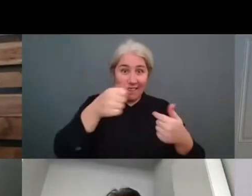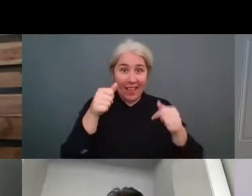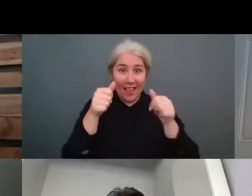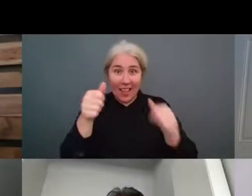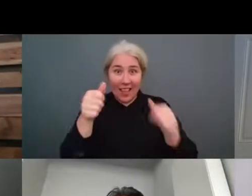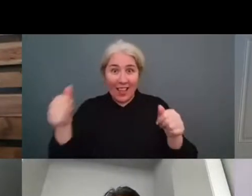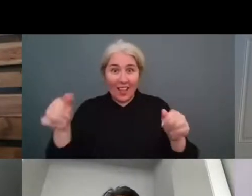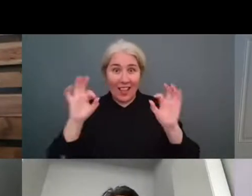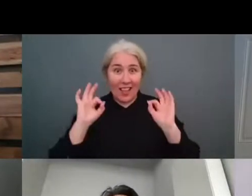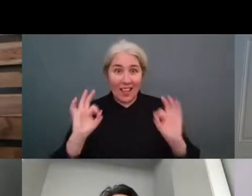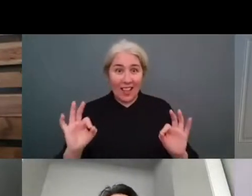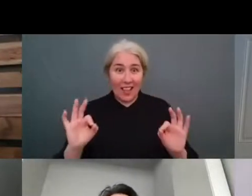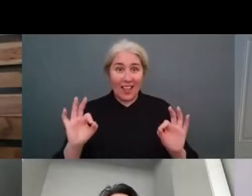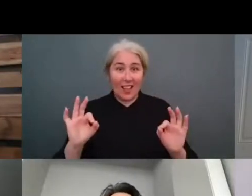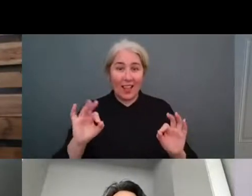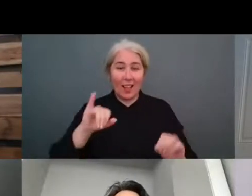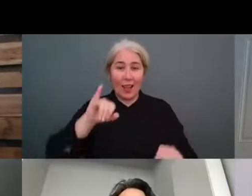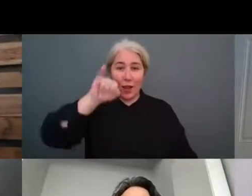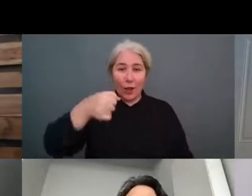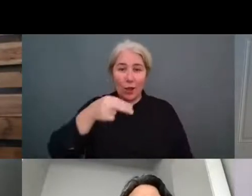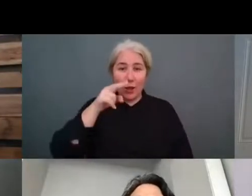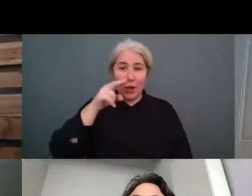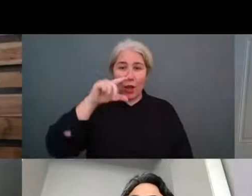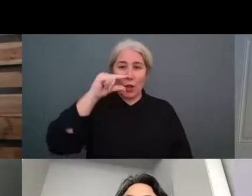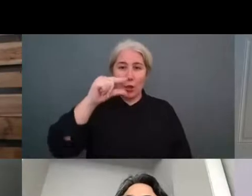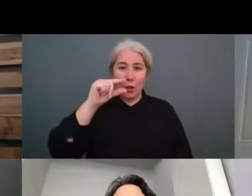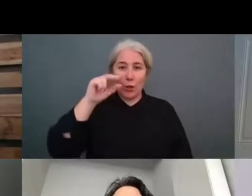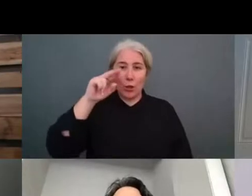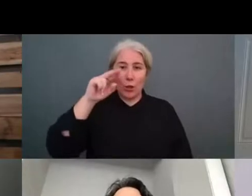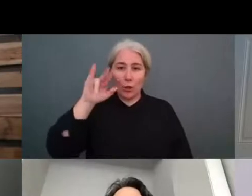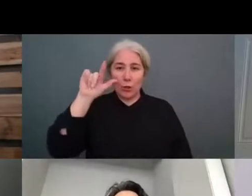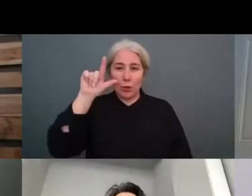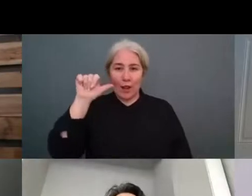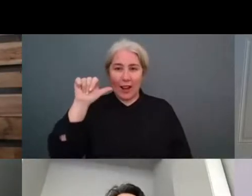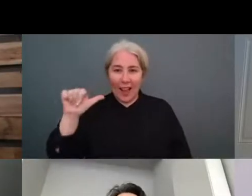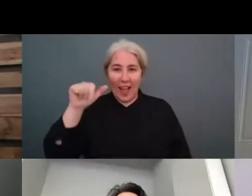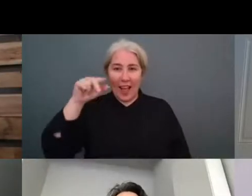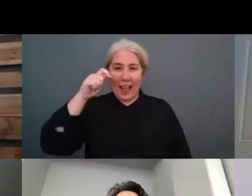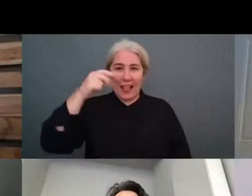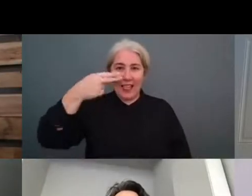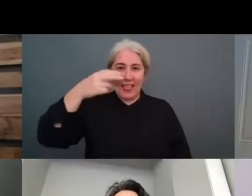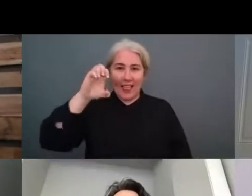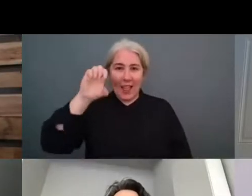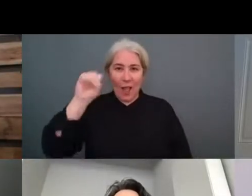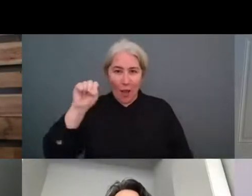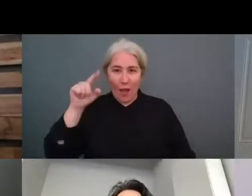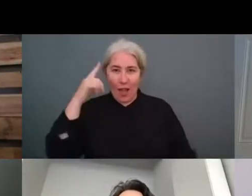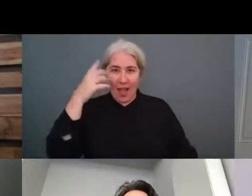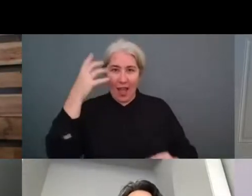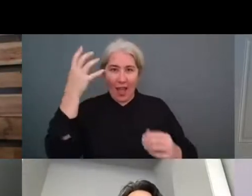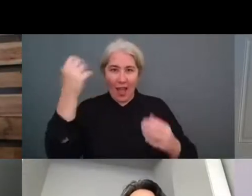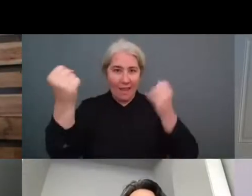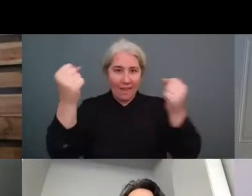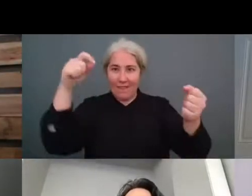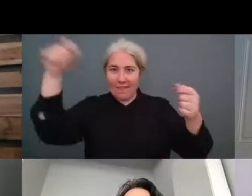matthew nobody's missing everybody's here so we can begin um